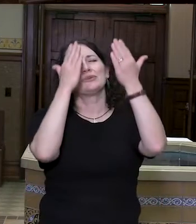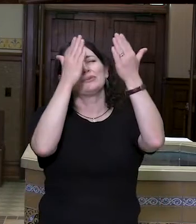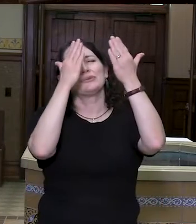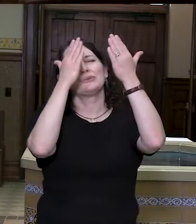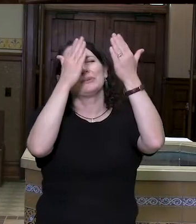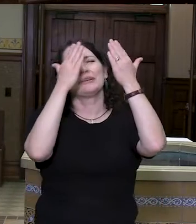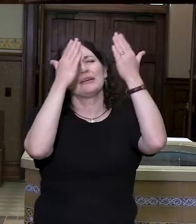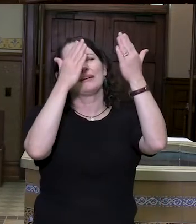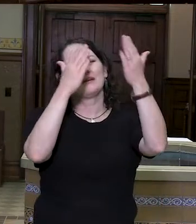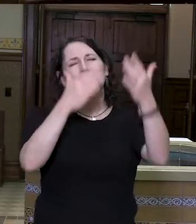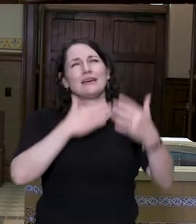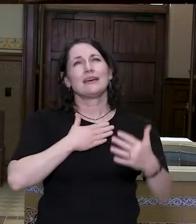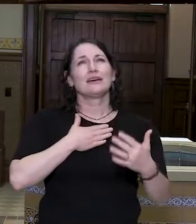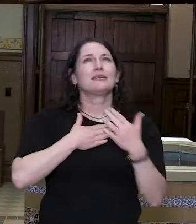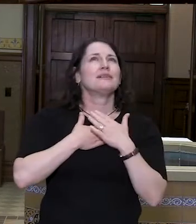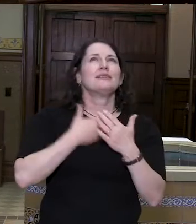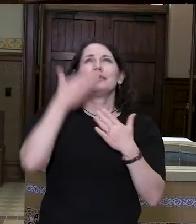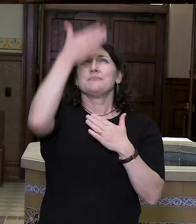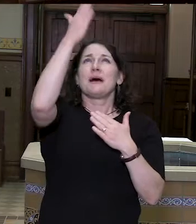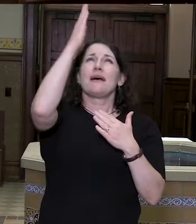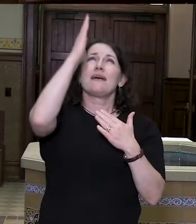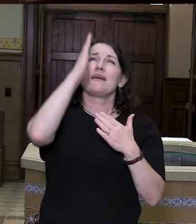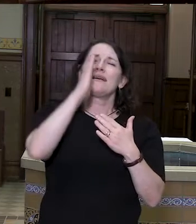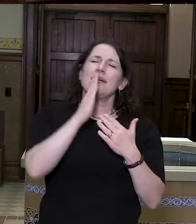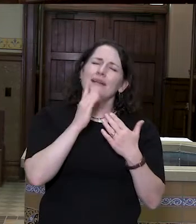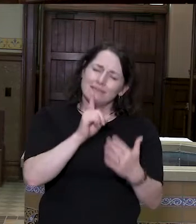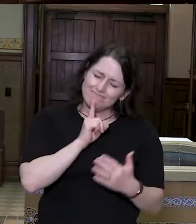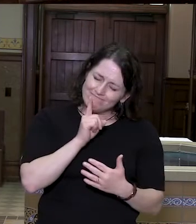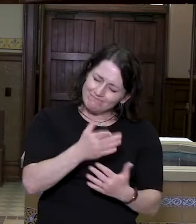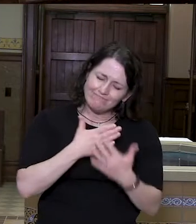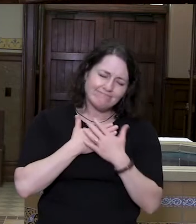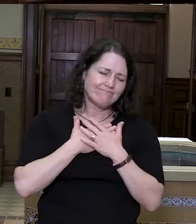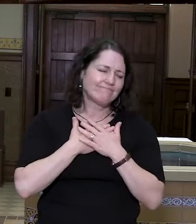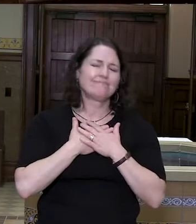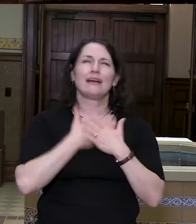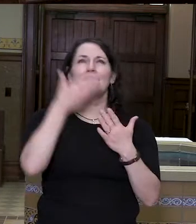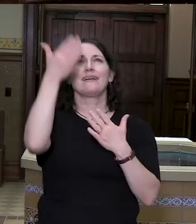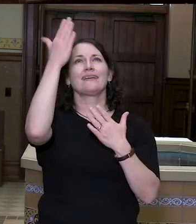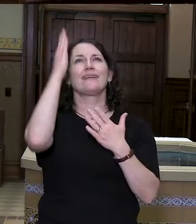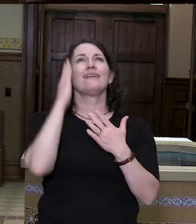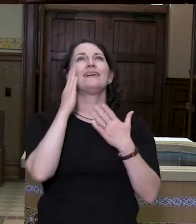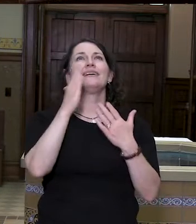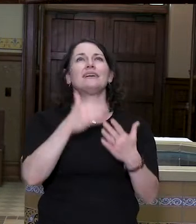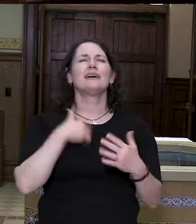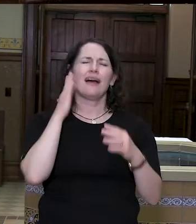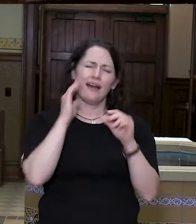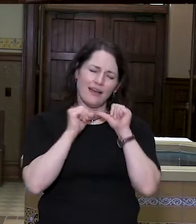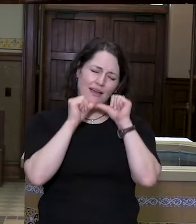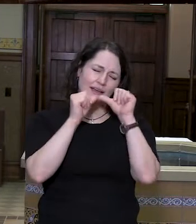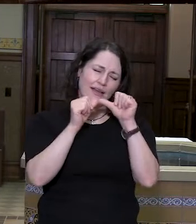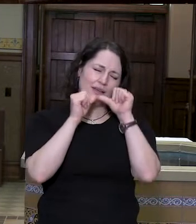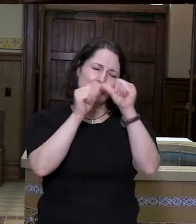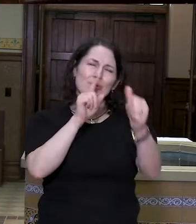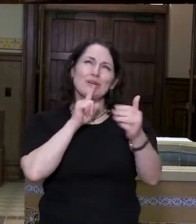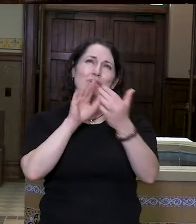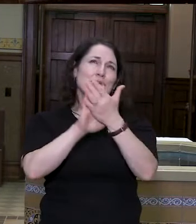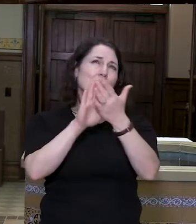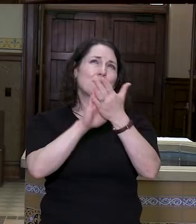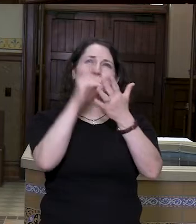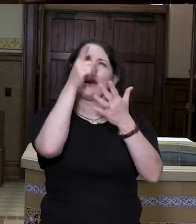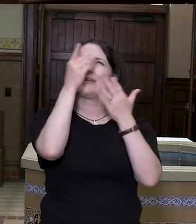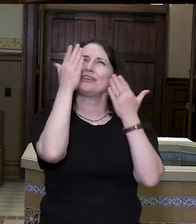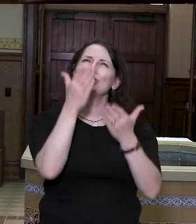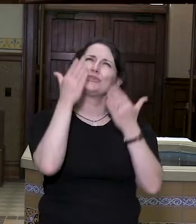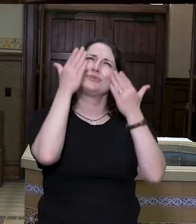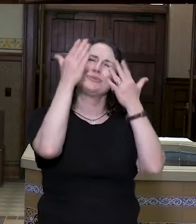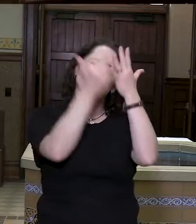You. Oh God, You are my God, and I will ever